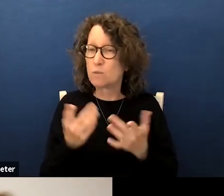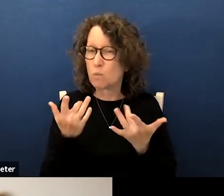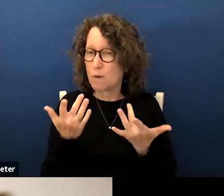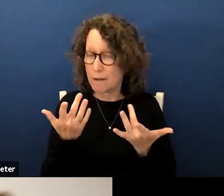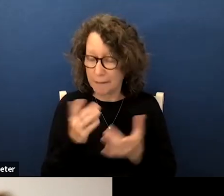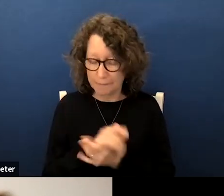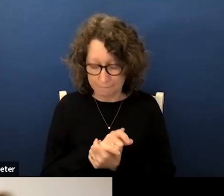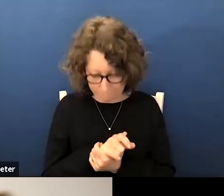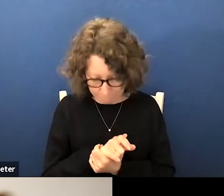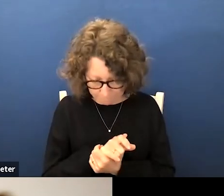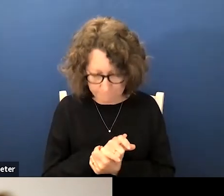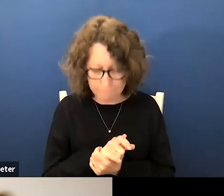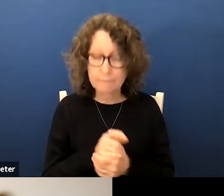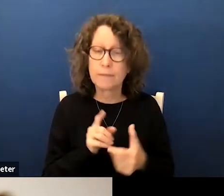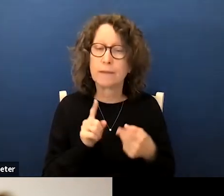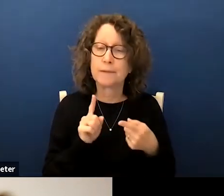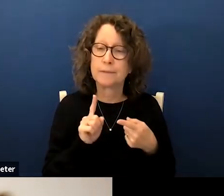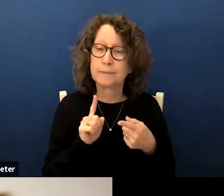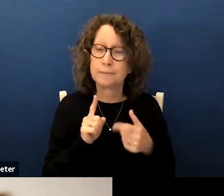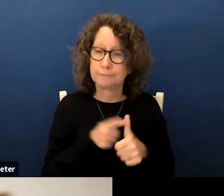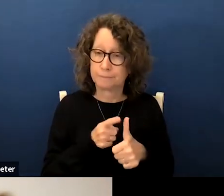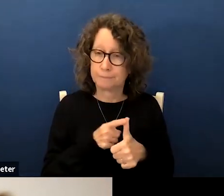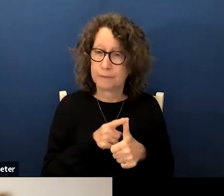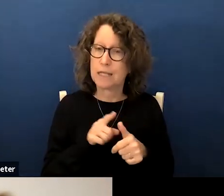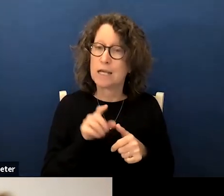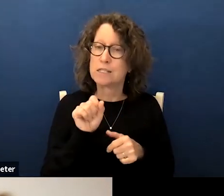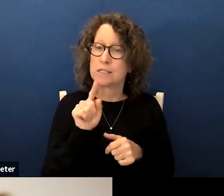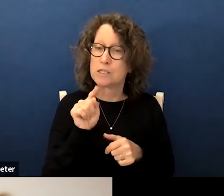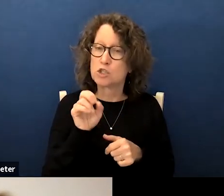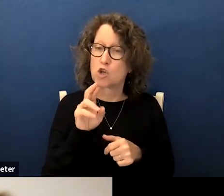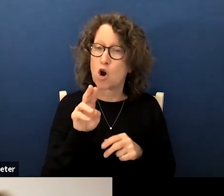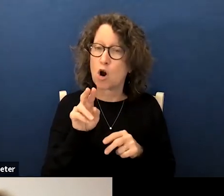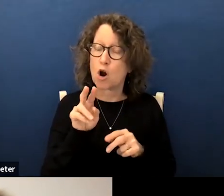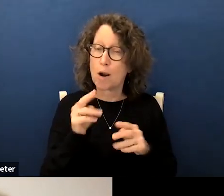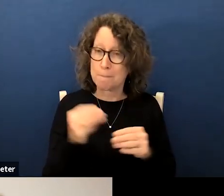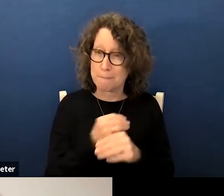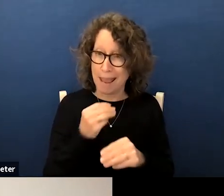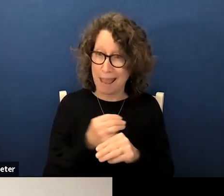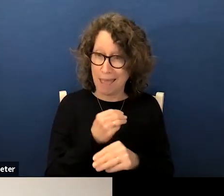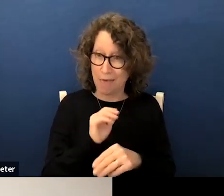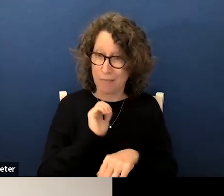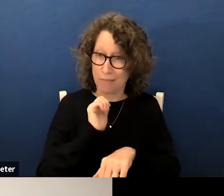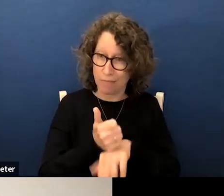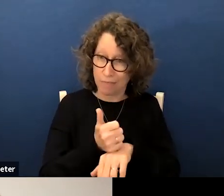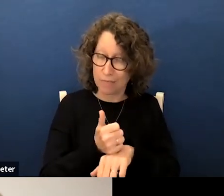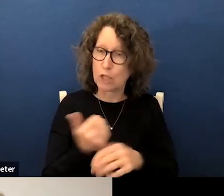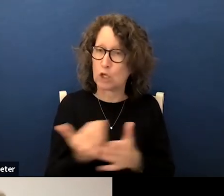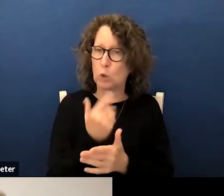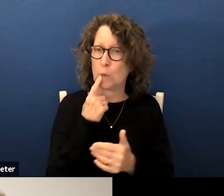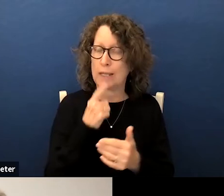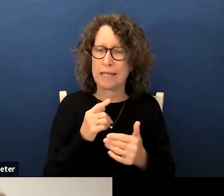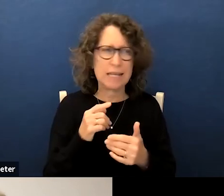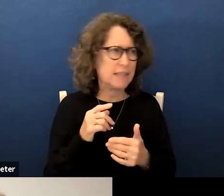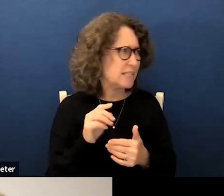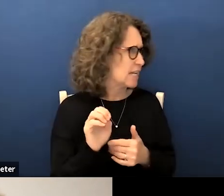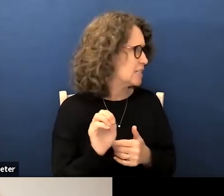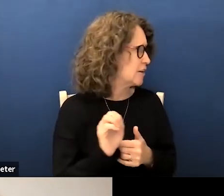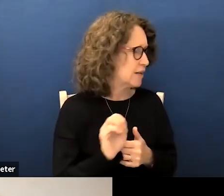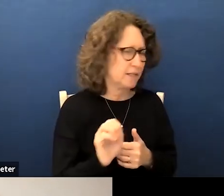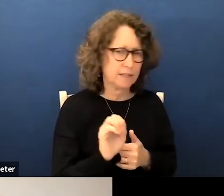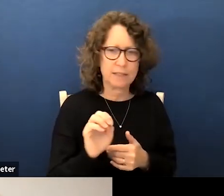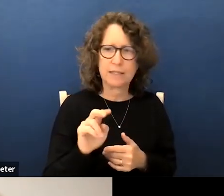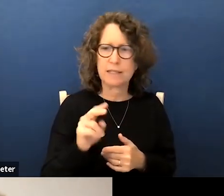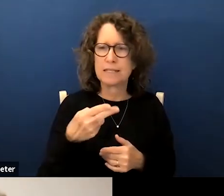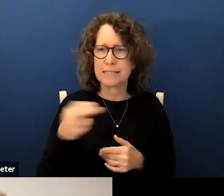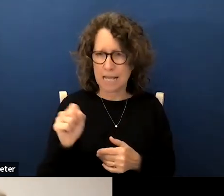to number one star math administration is new in the secondary grades so we're still developing